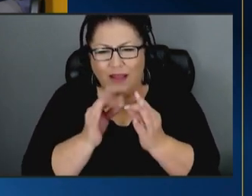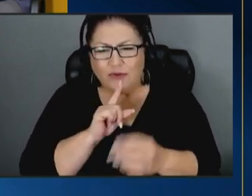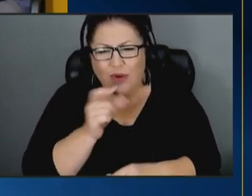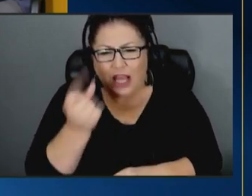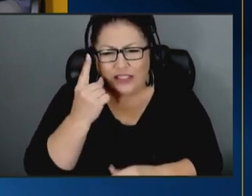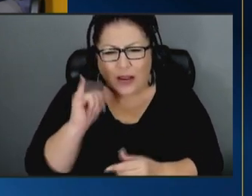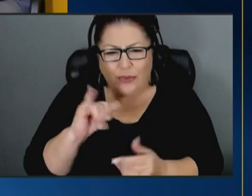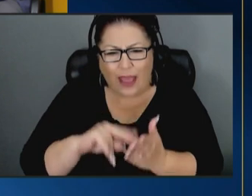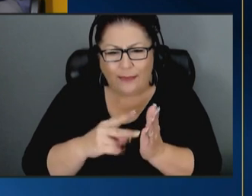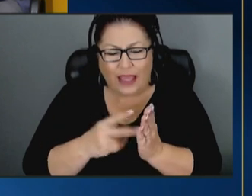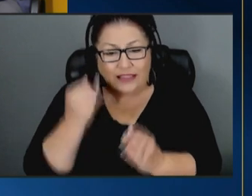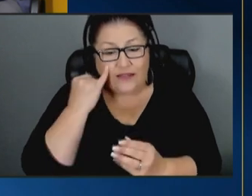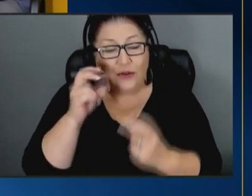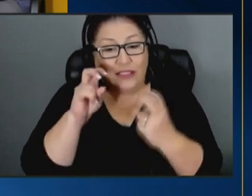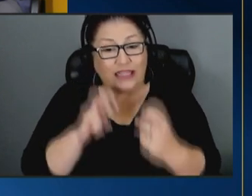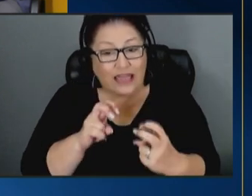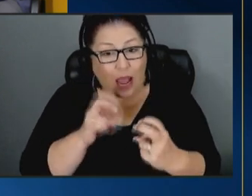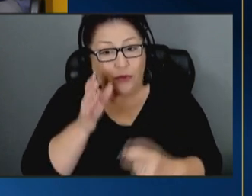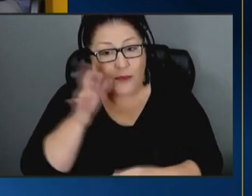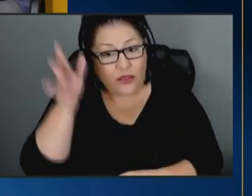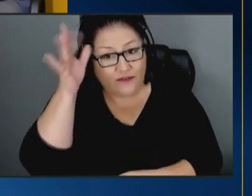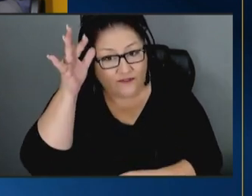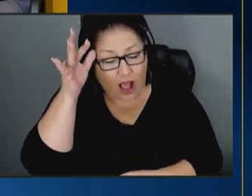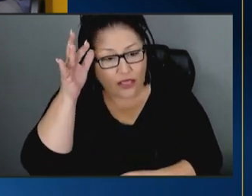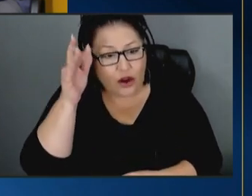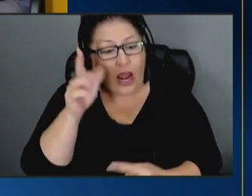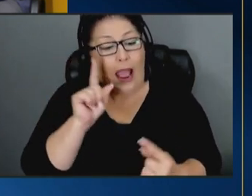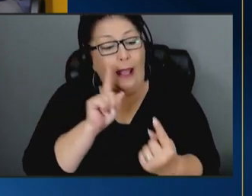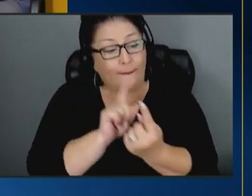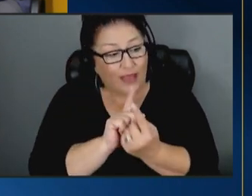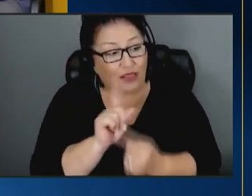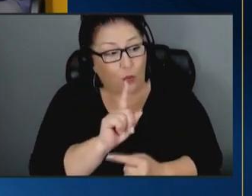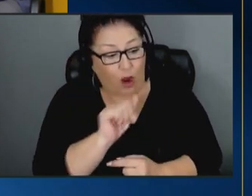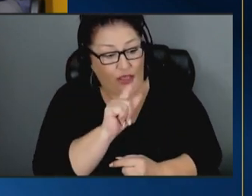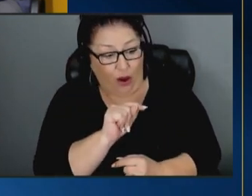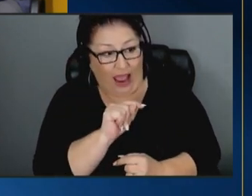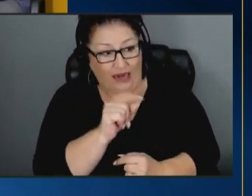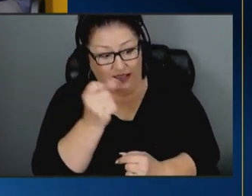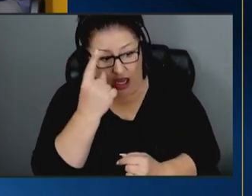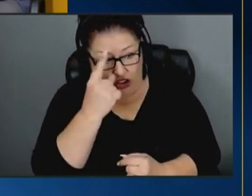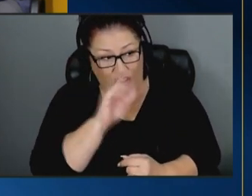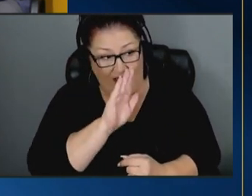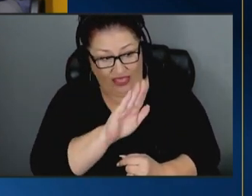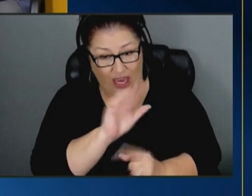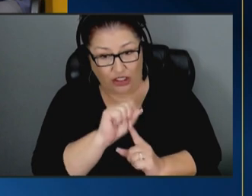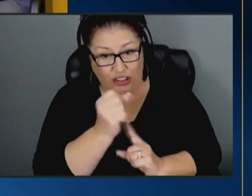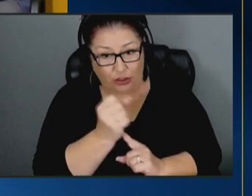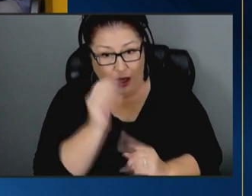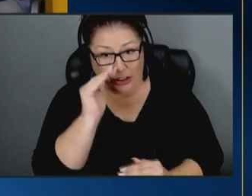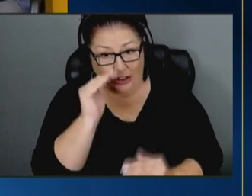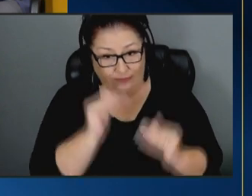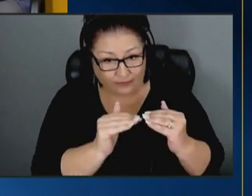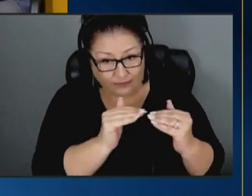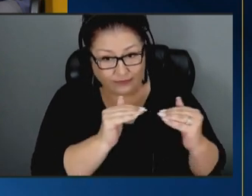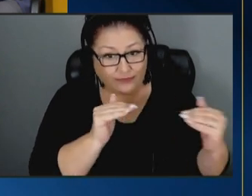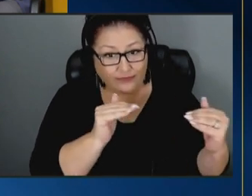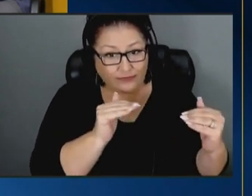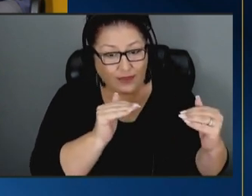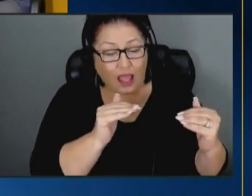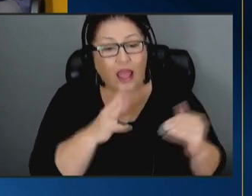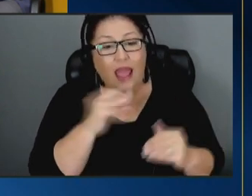with the mother and the father and really meet them where they are to understand their set of circumstances and to say listen